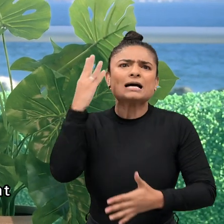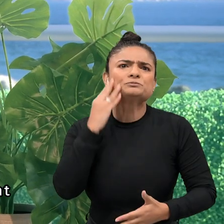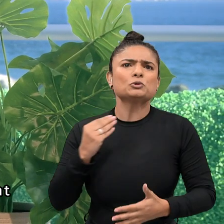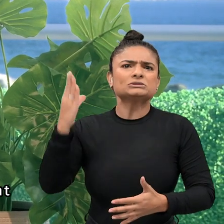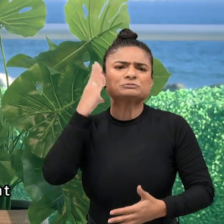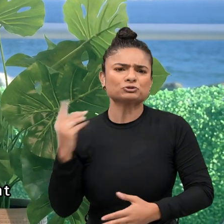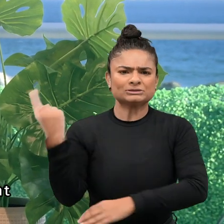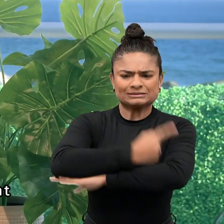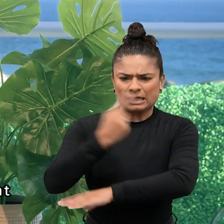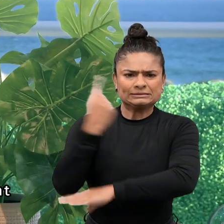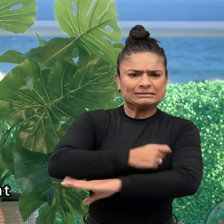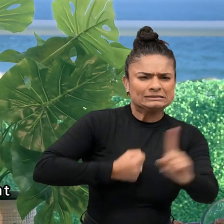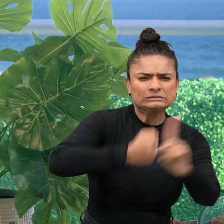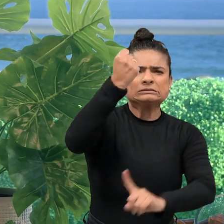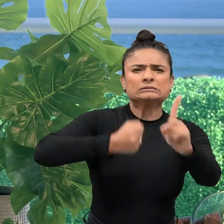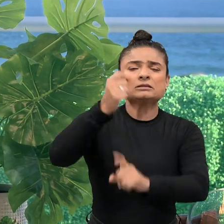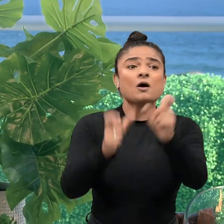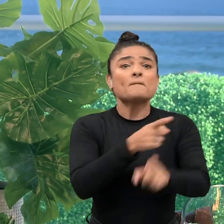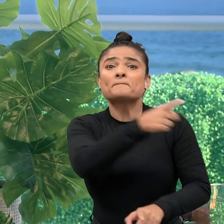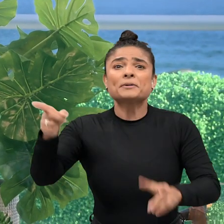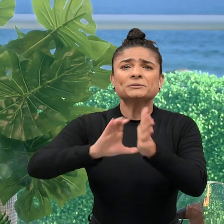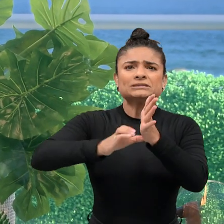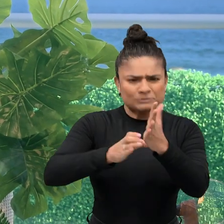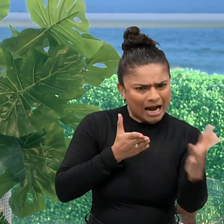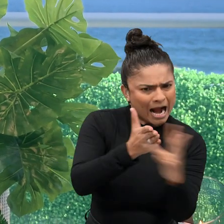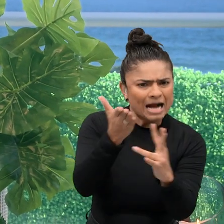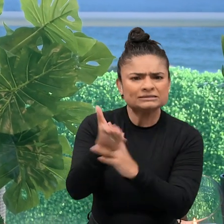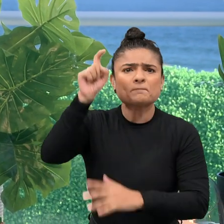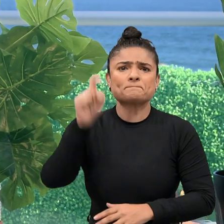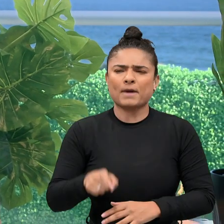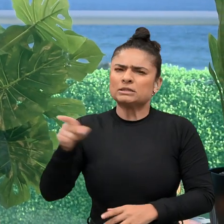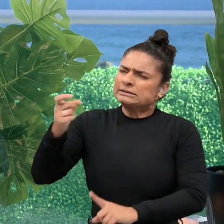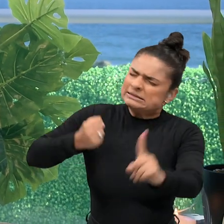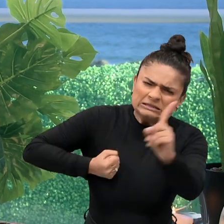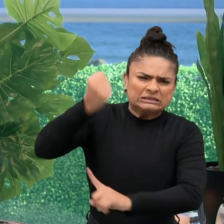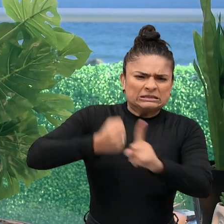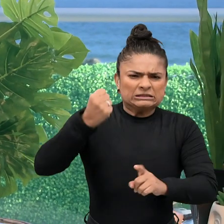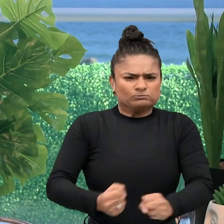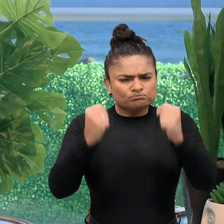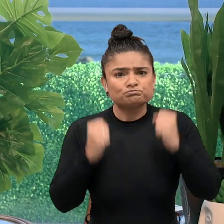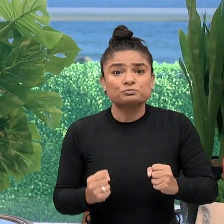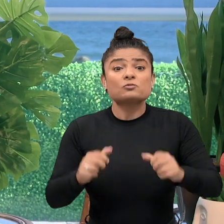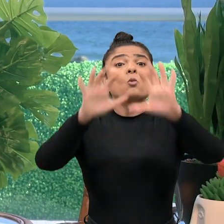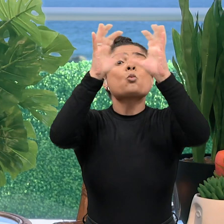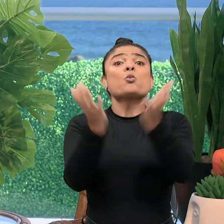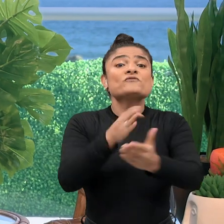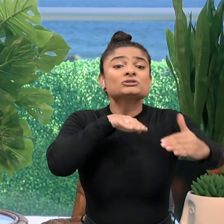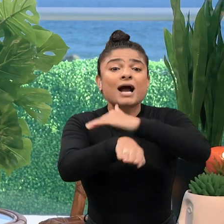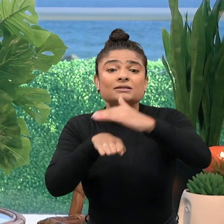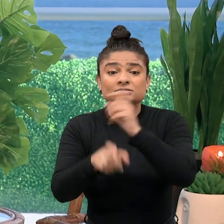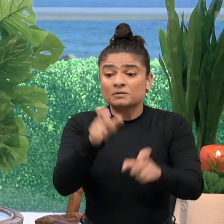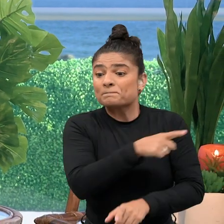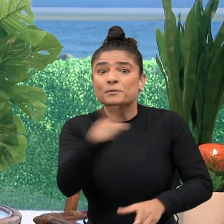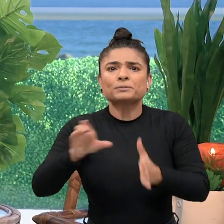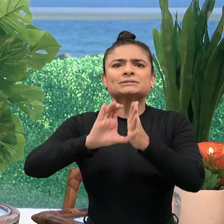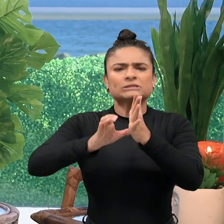-day experience of the barriers that prevent access for a wide variety of people. She is a tireless campaigner for universal access,